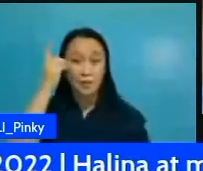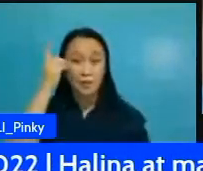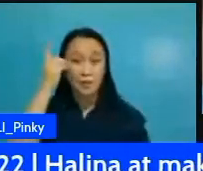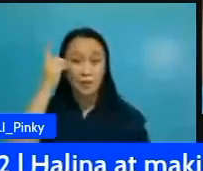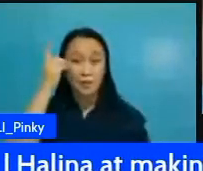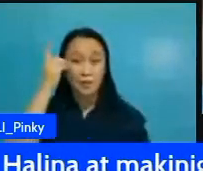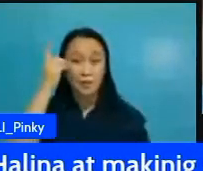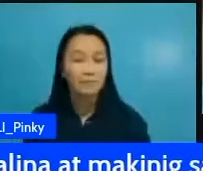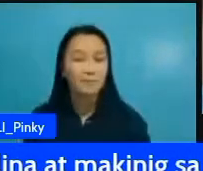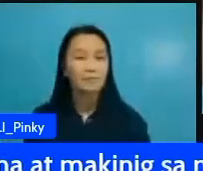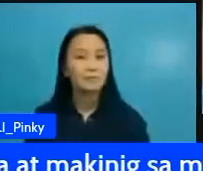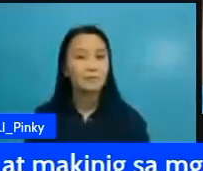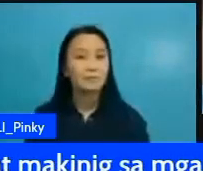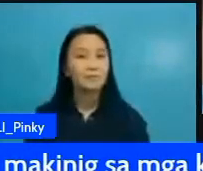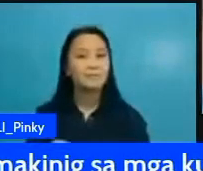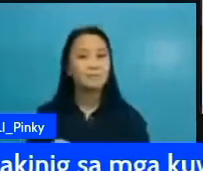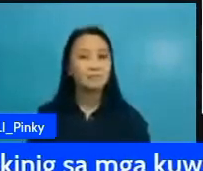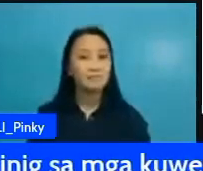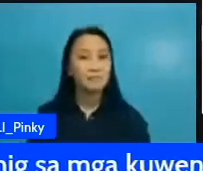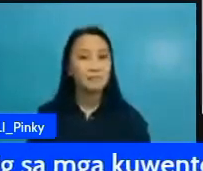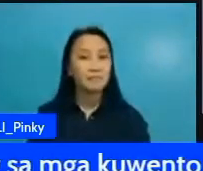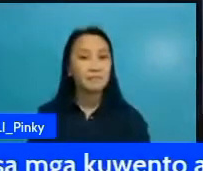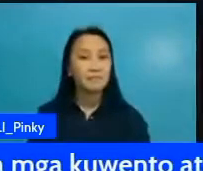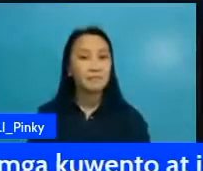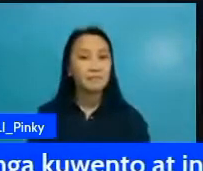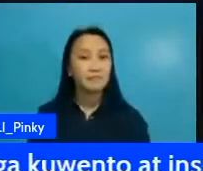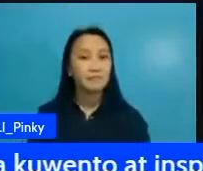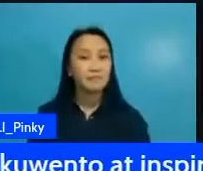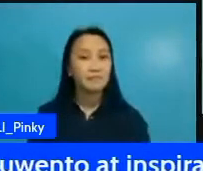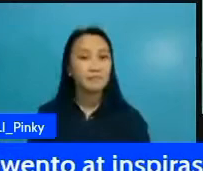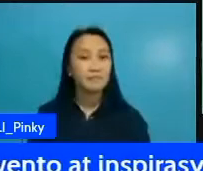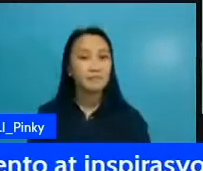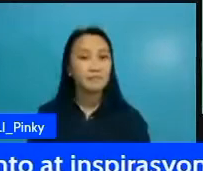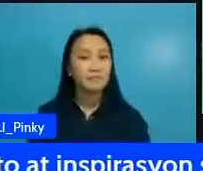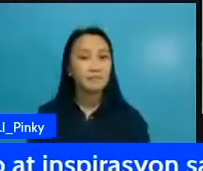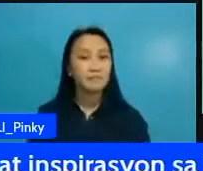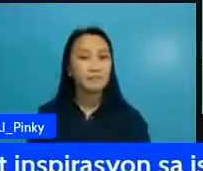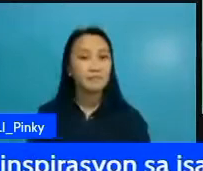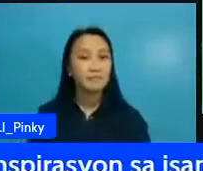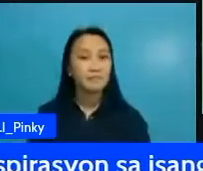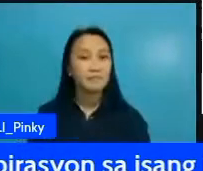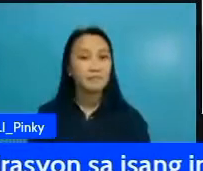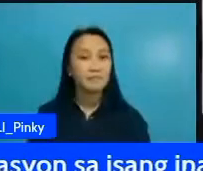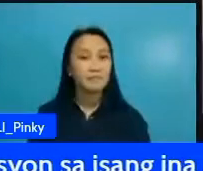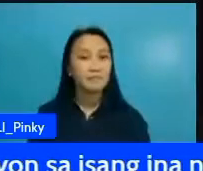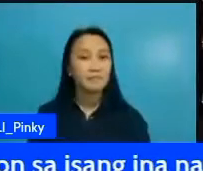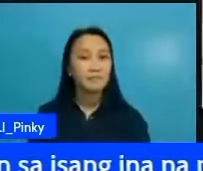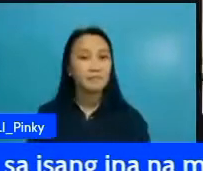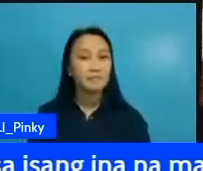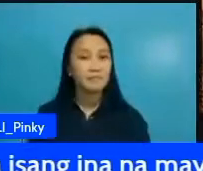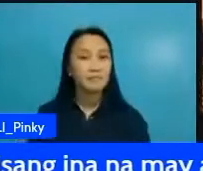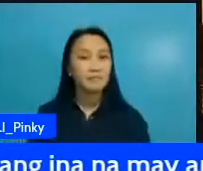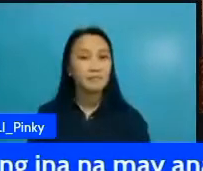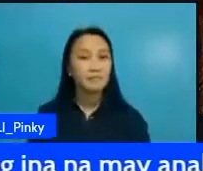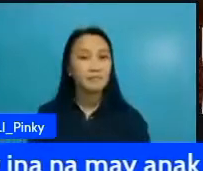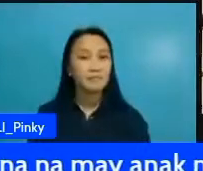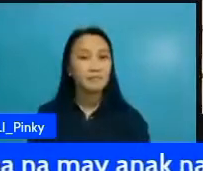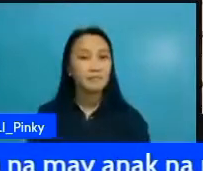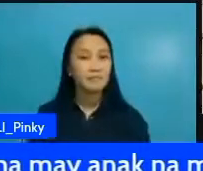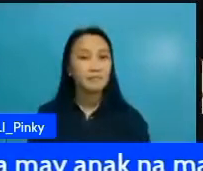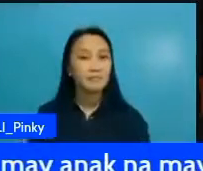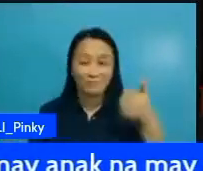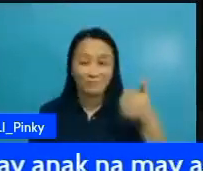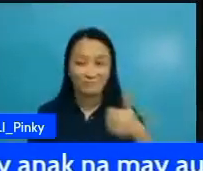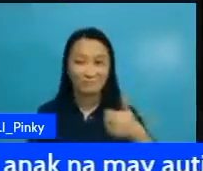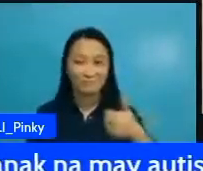independence in their own separate ways henry lived with his team for two whole weeks while derrick was a remote observer to